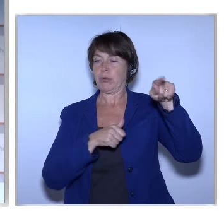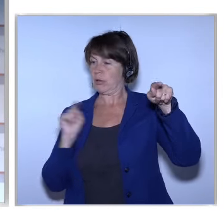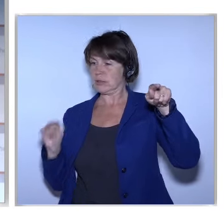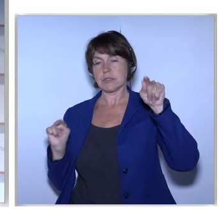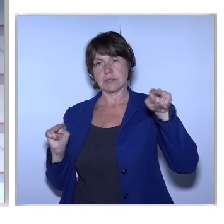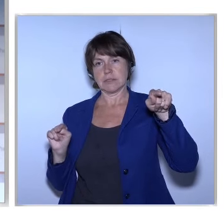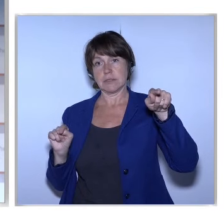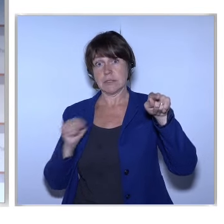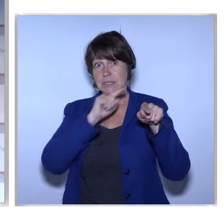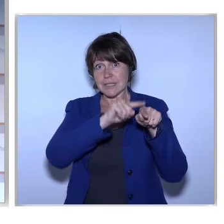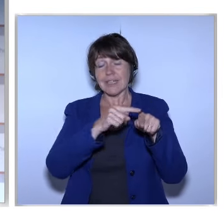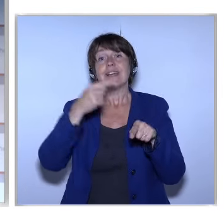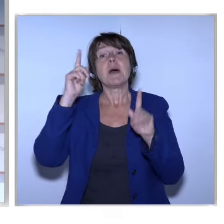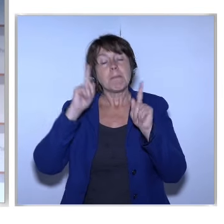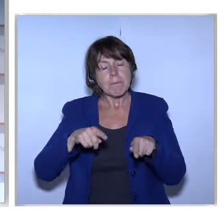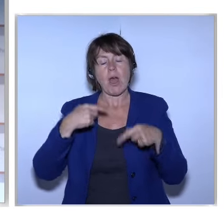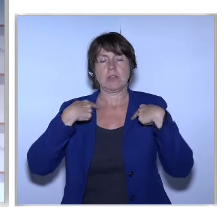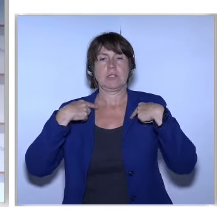World With Holistic Lenses